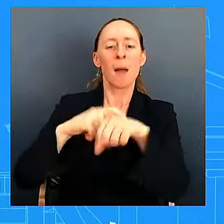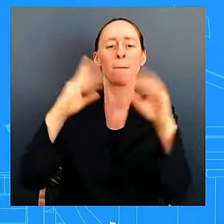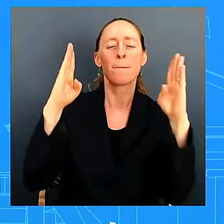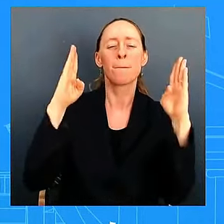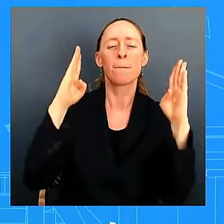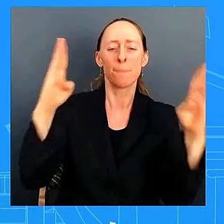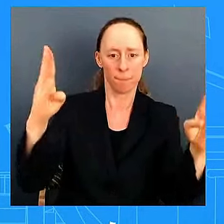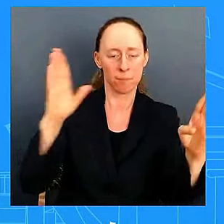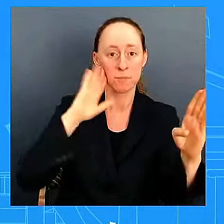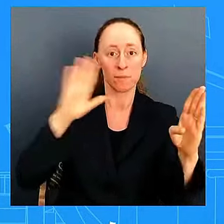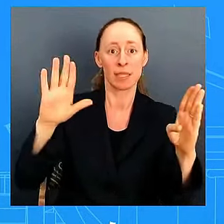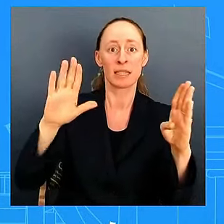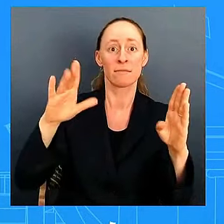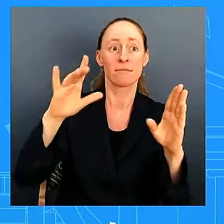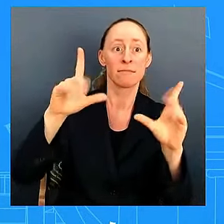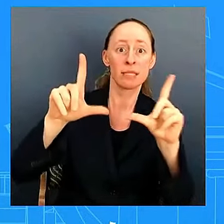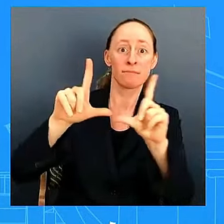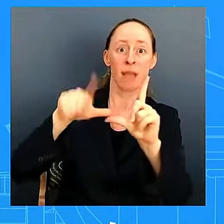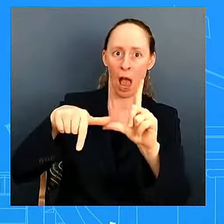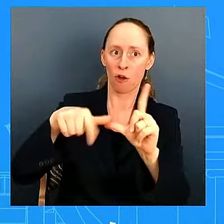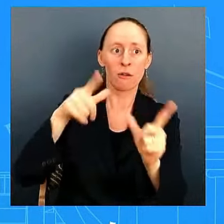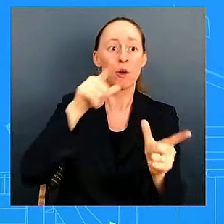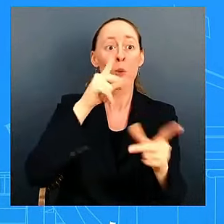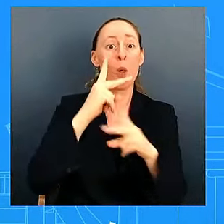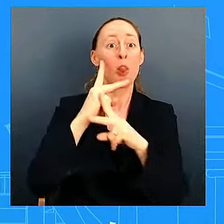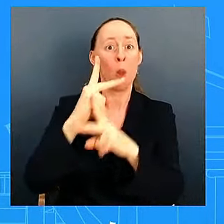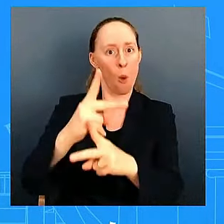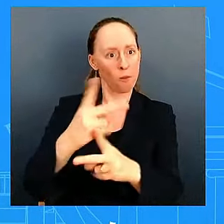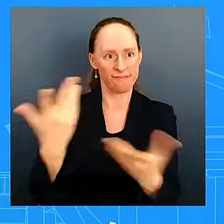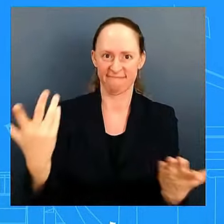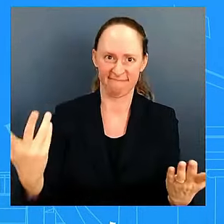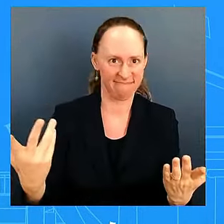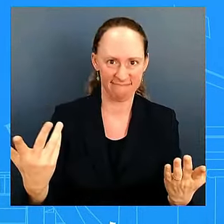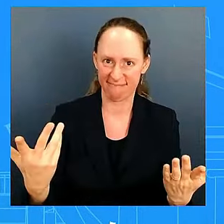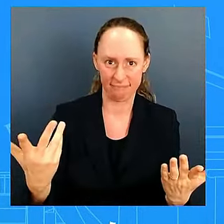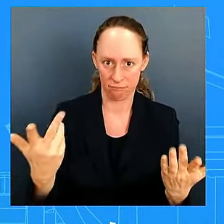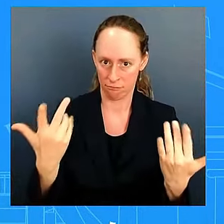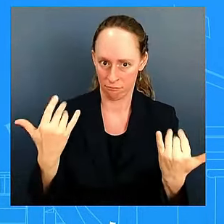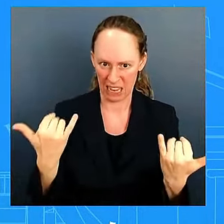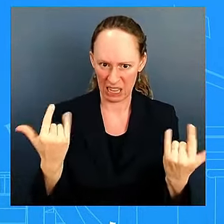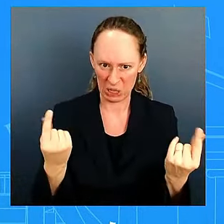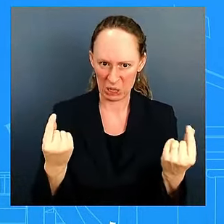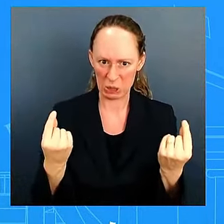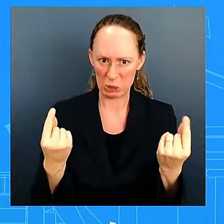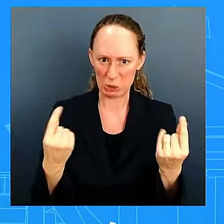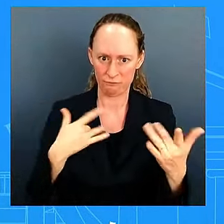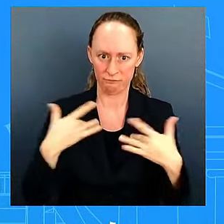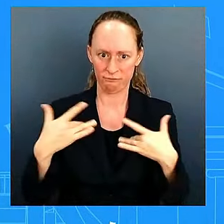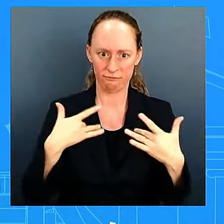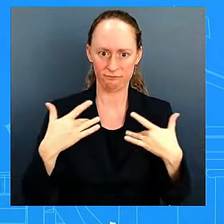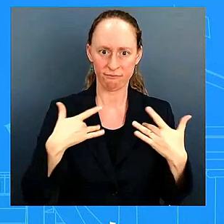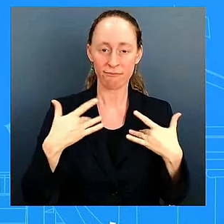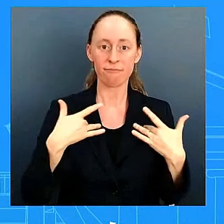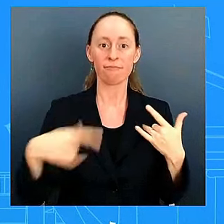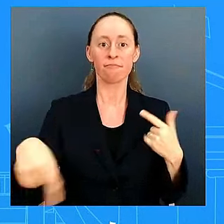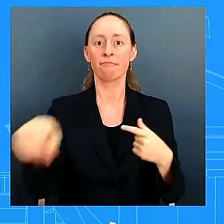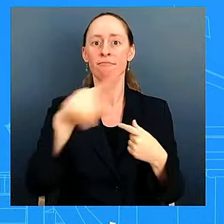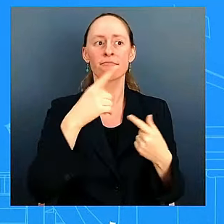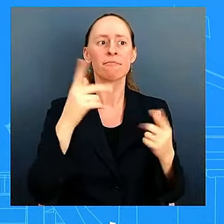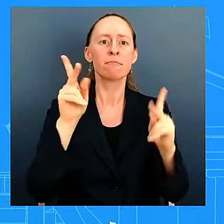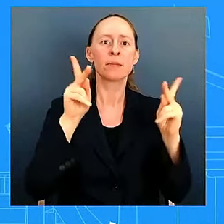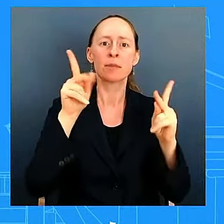delinquencies for borrowers who haven't been paying their loans over the last year so as you know uh this has been when it comes to um